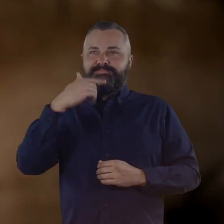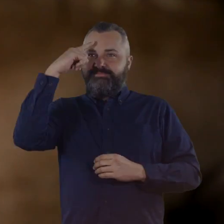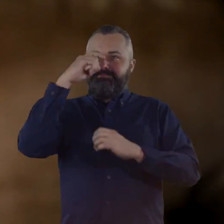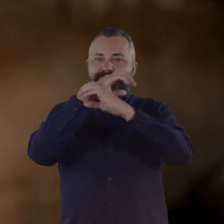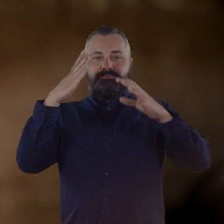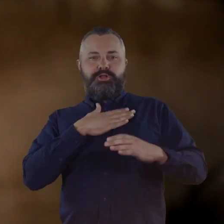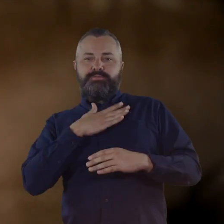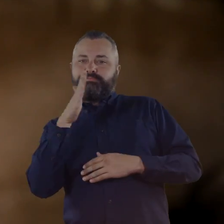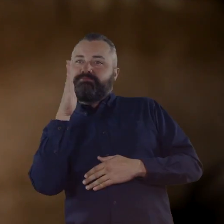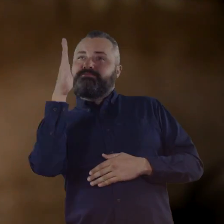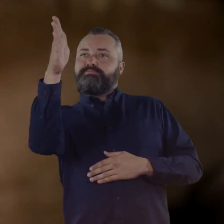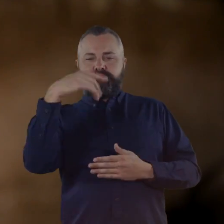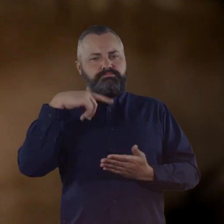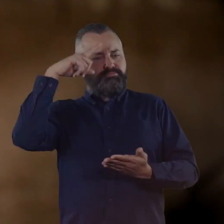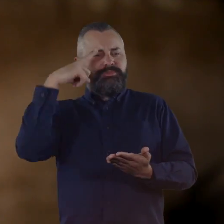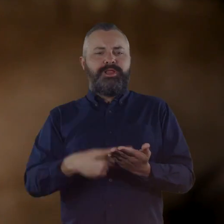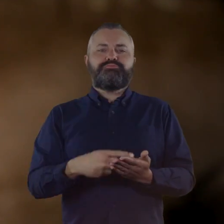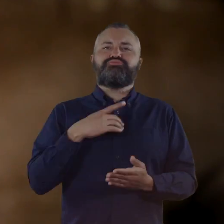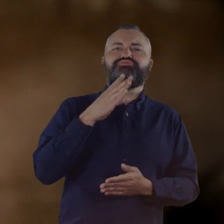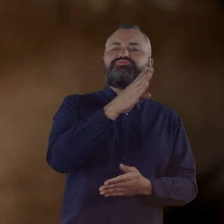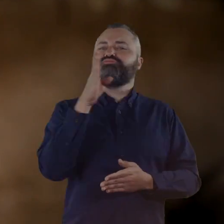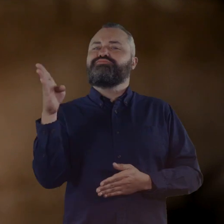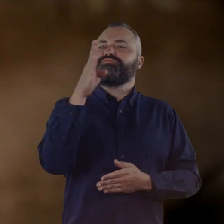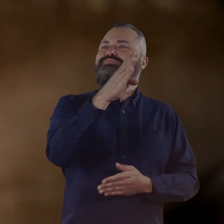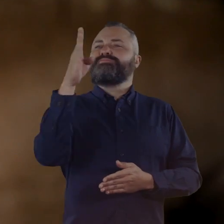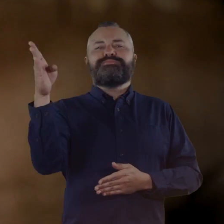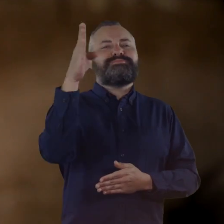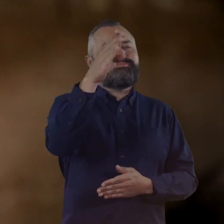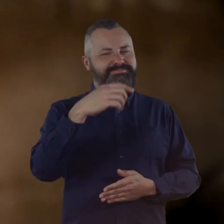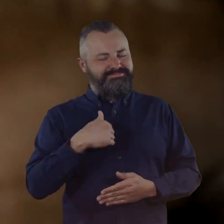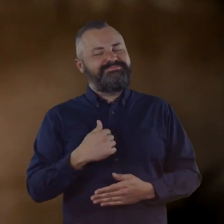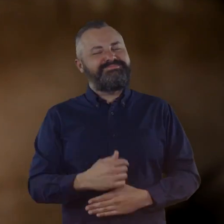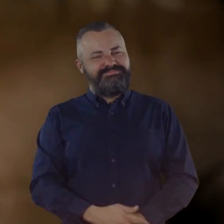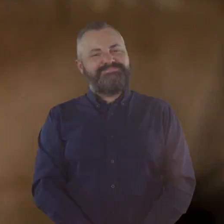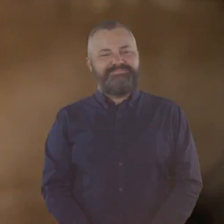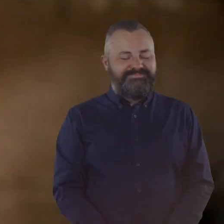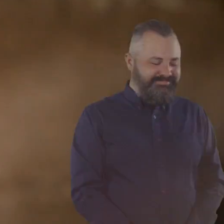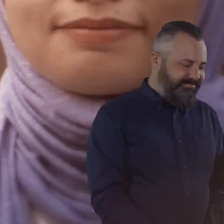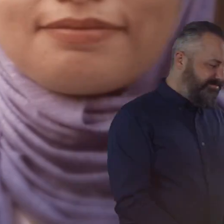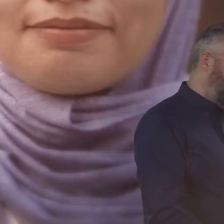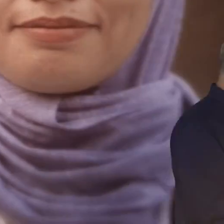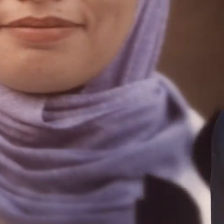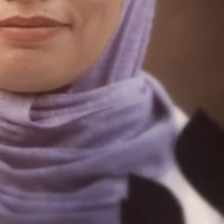I have the right to choose my future, and to have the choices of my future.